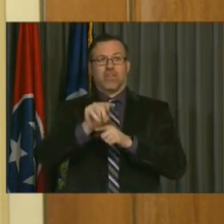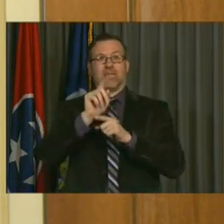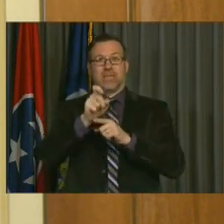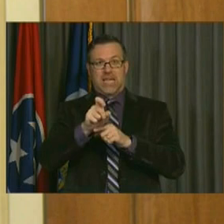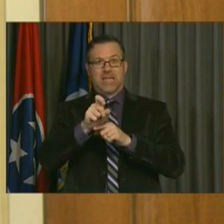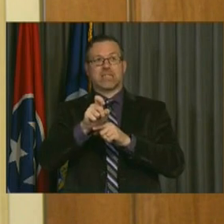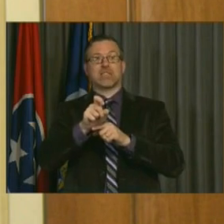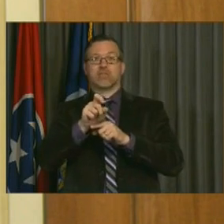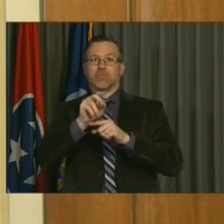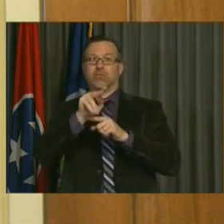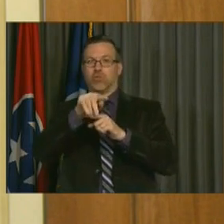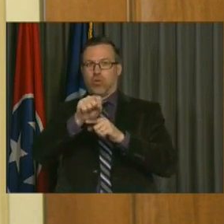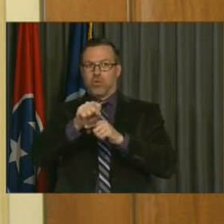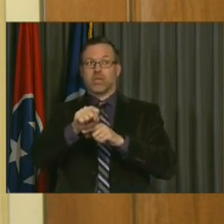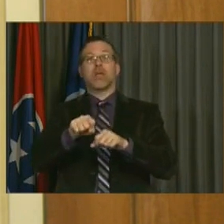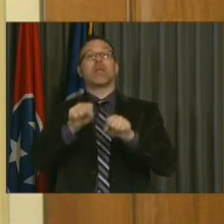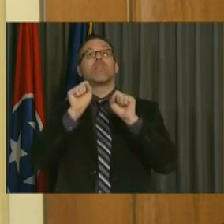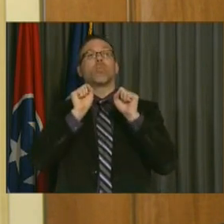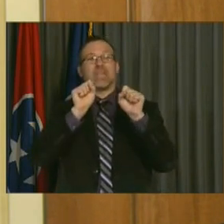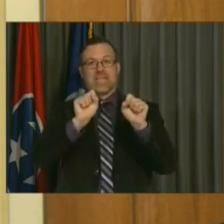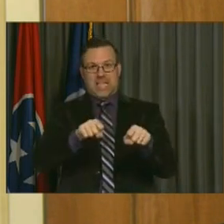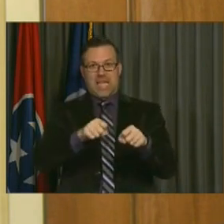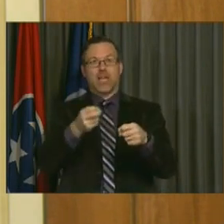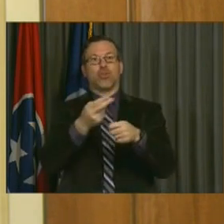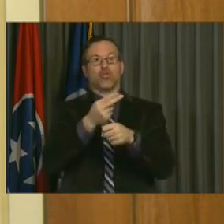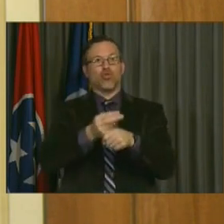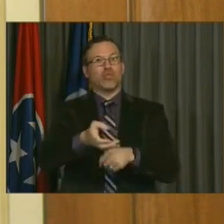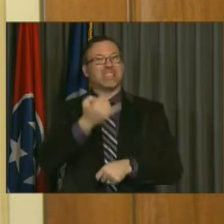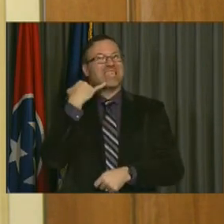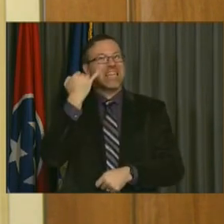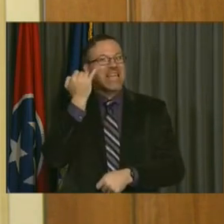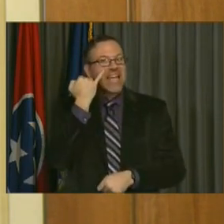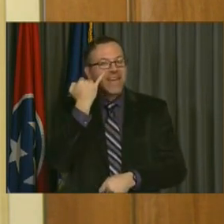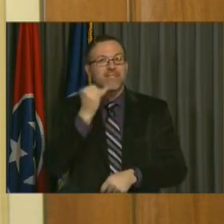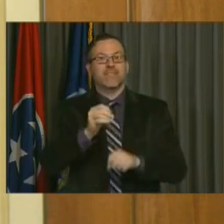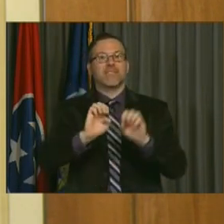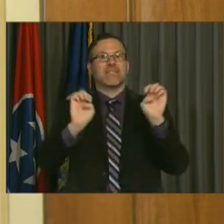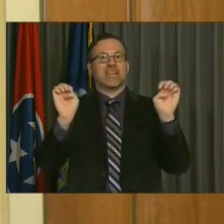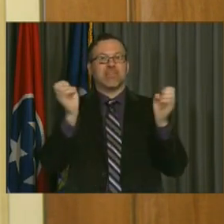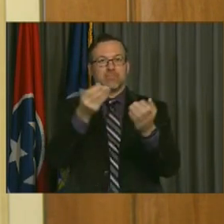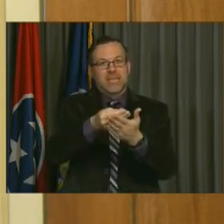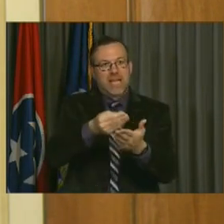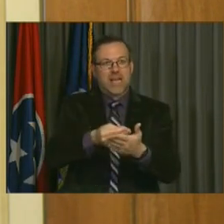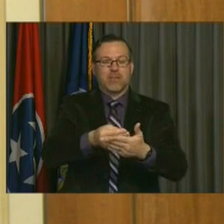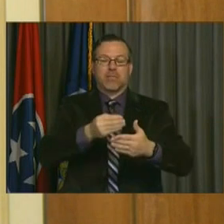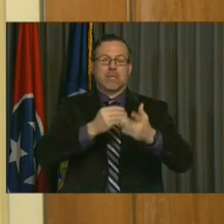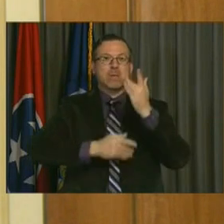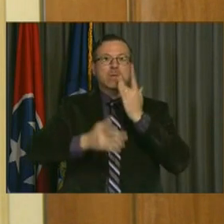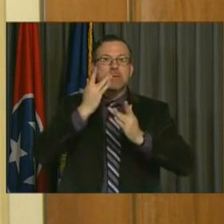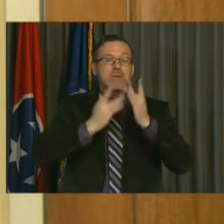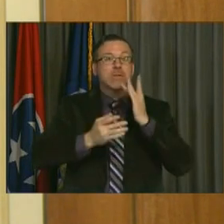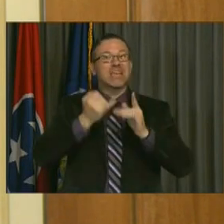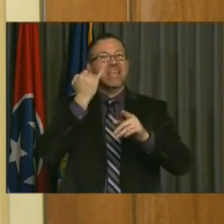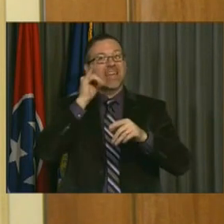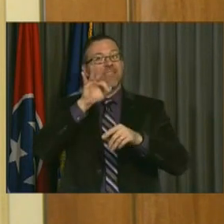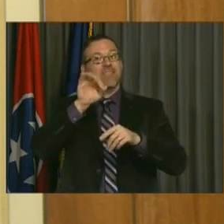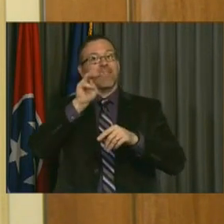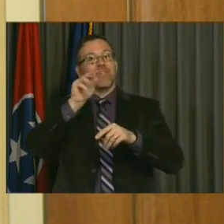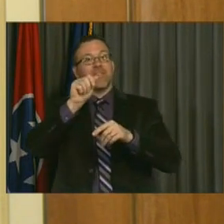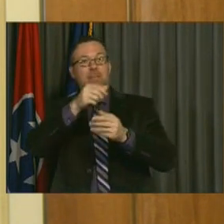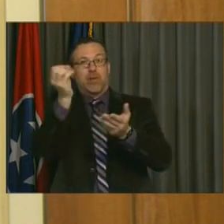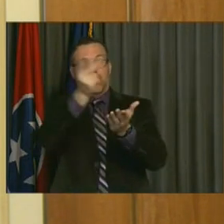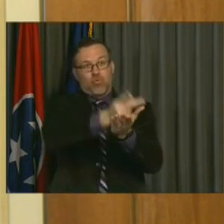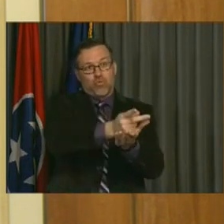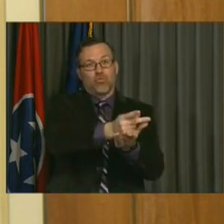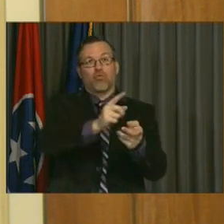can be issued in case of economic distress due to natural disasters certified by FEMA or other situations